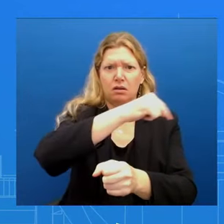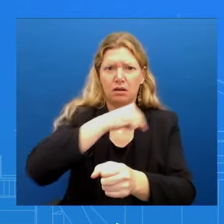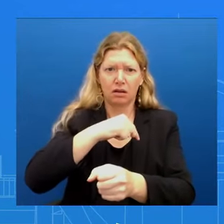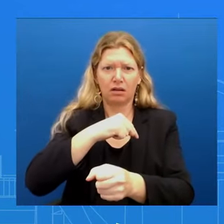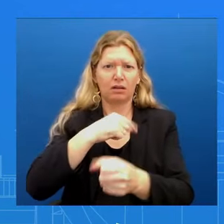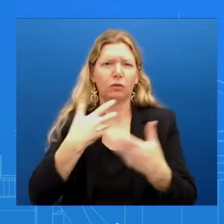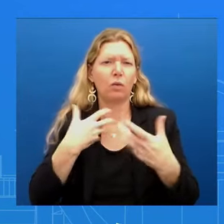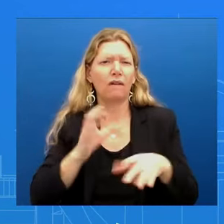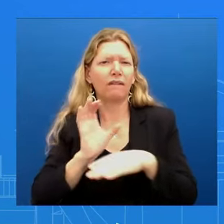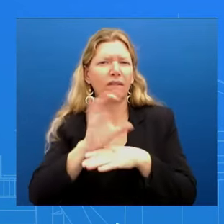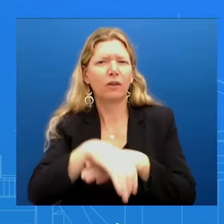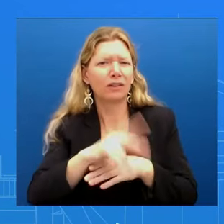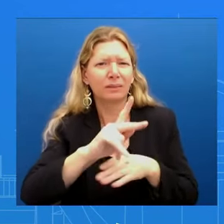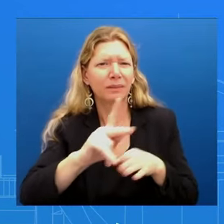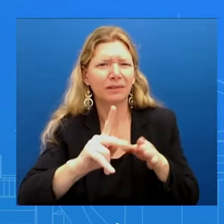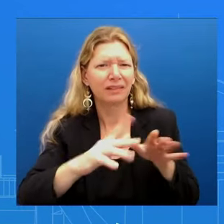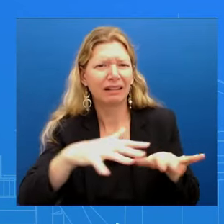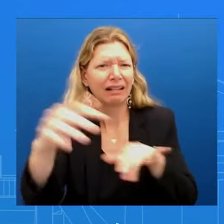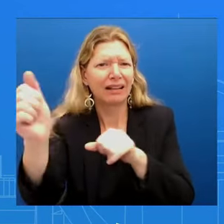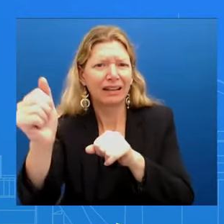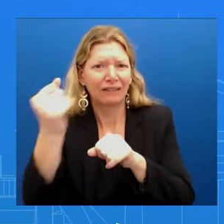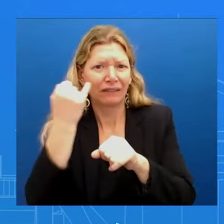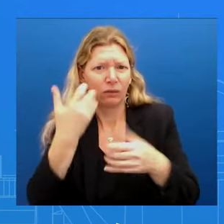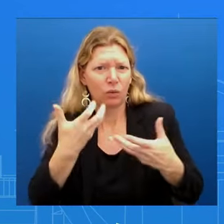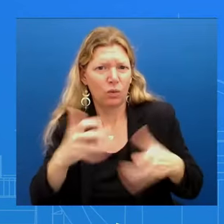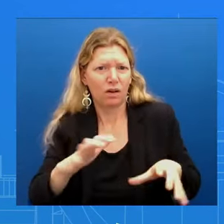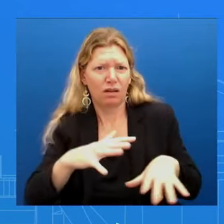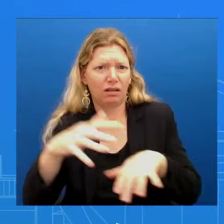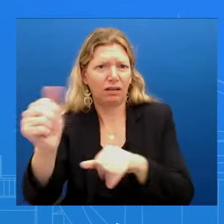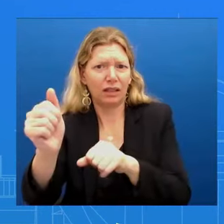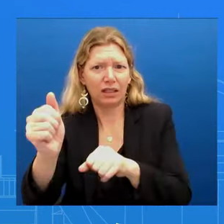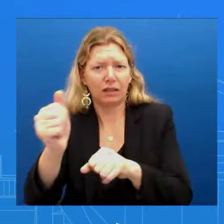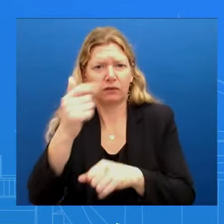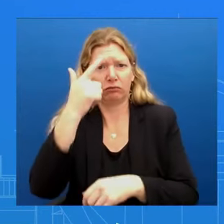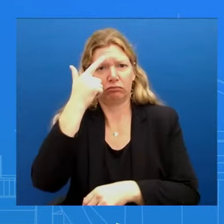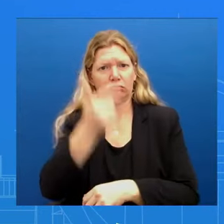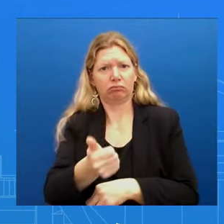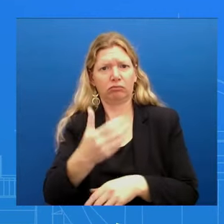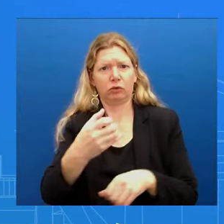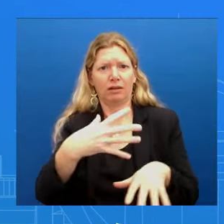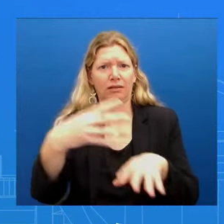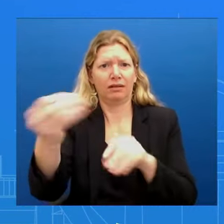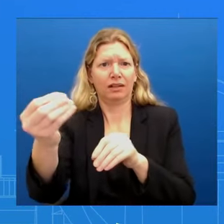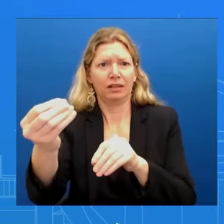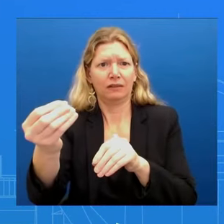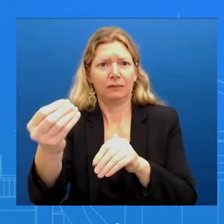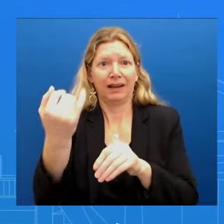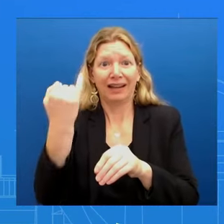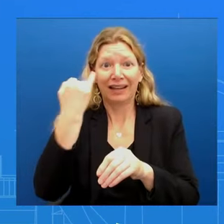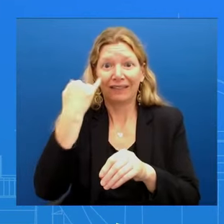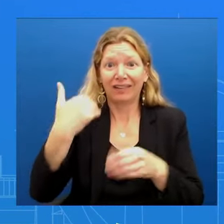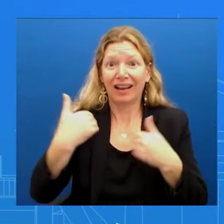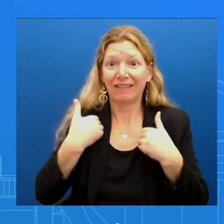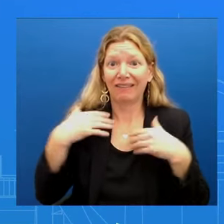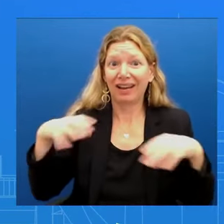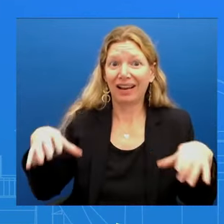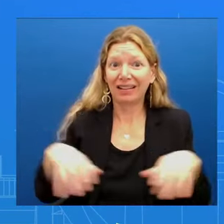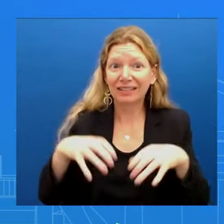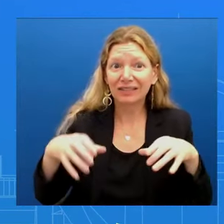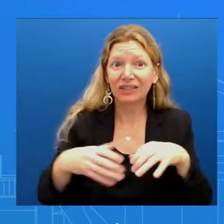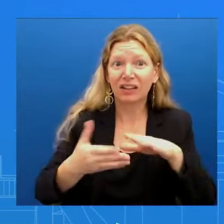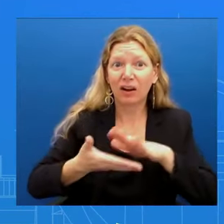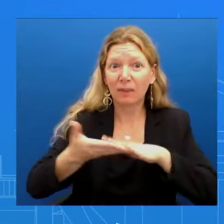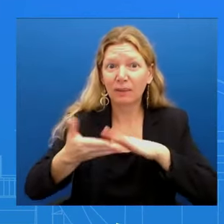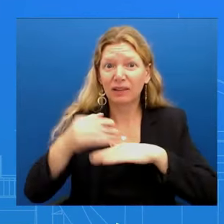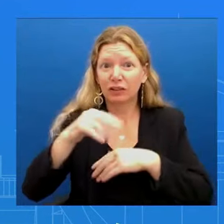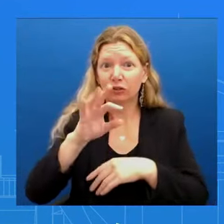Now, if there's going to be operations in Rafah or around Rafah The Israelis have a commitment, an obligation to make sure that they can